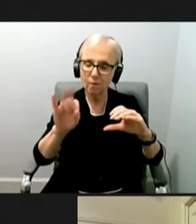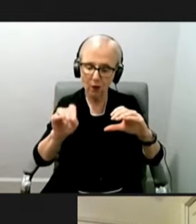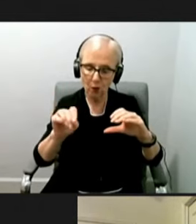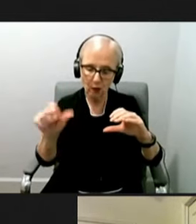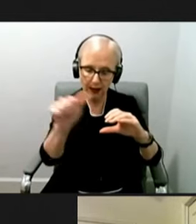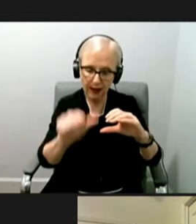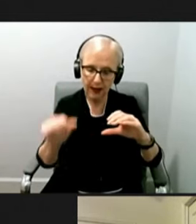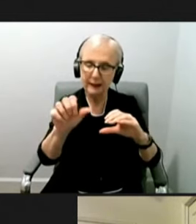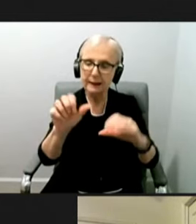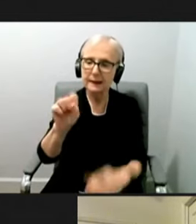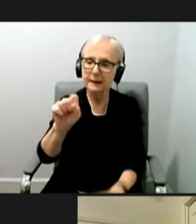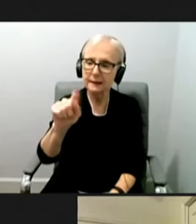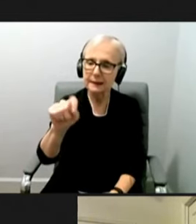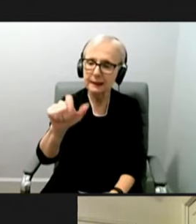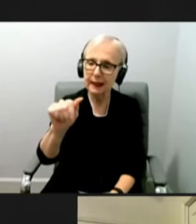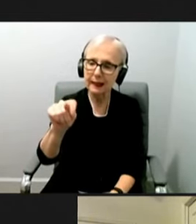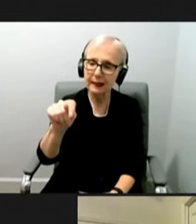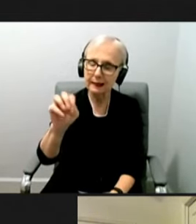Have a good afternoon.